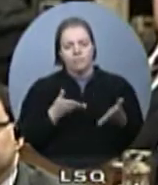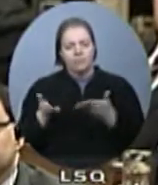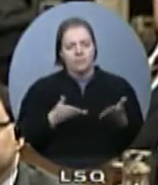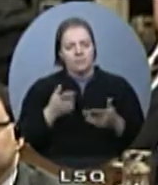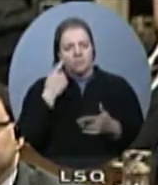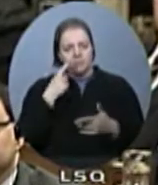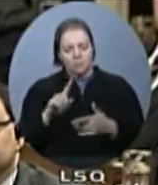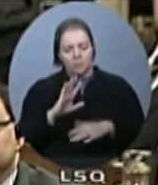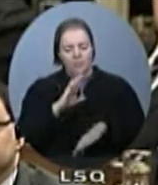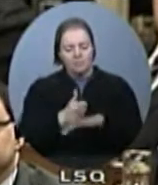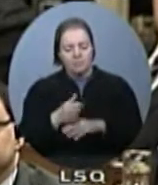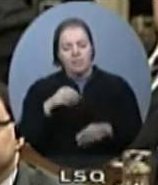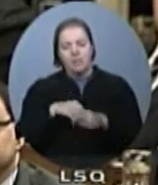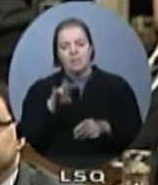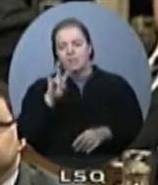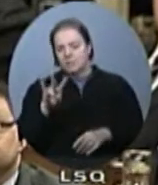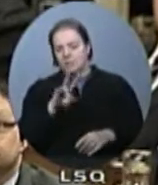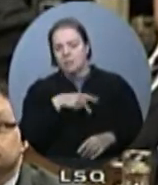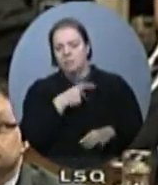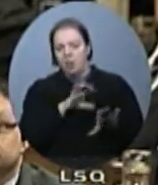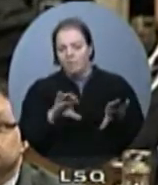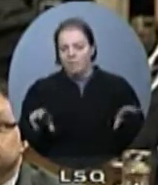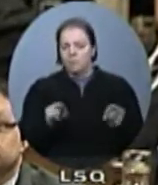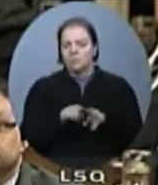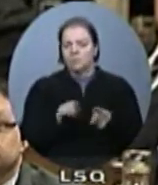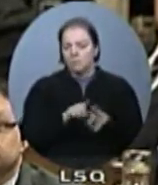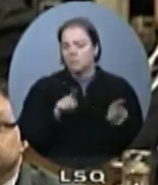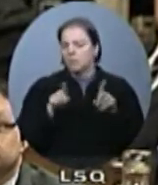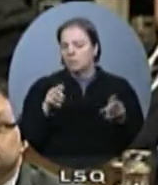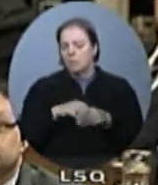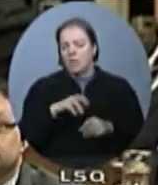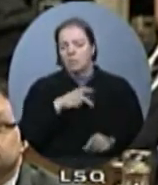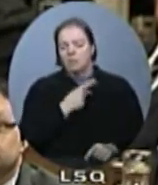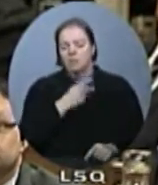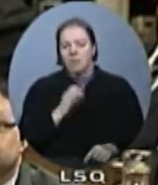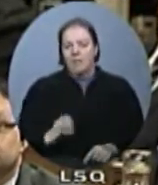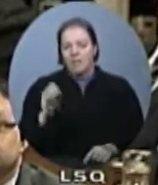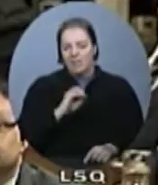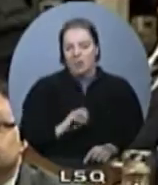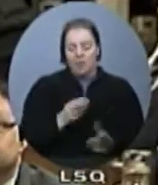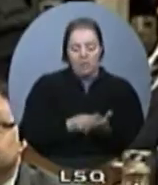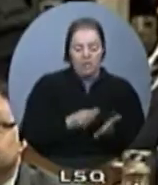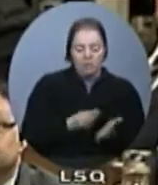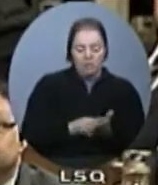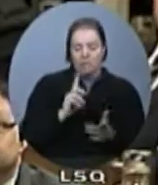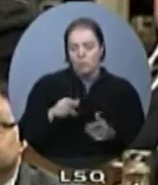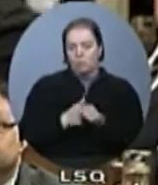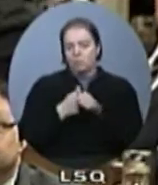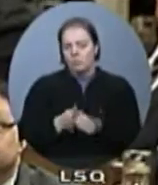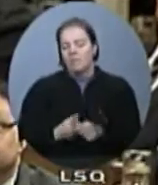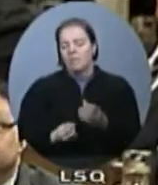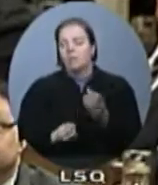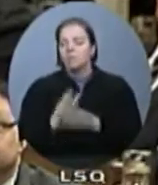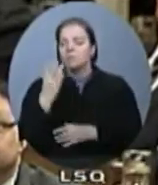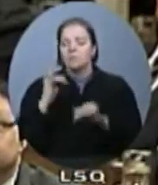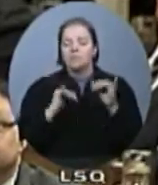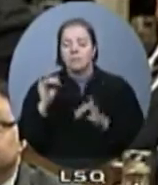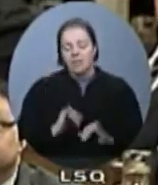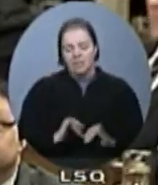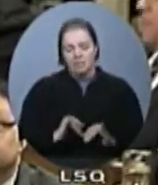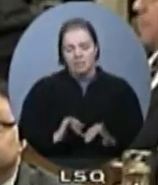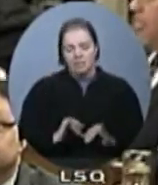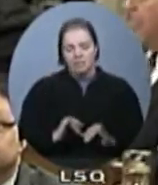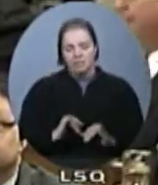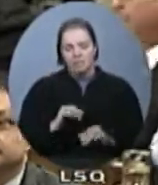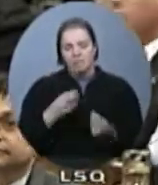several parts of Ontario. But, Mr. Speaker, the funding has to follow the newcomers. There are relatively fewer going to Toronto, relatively more going to other parts of the